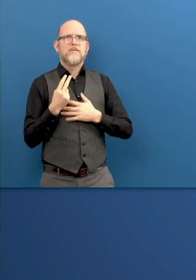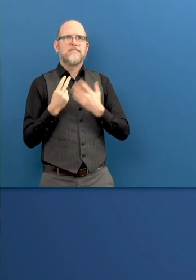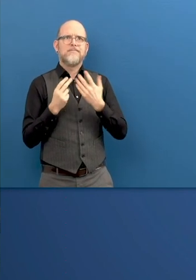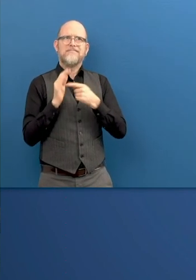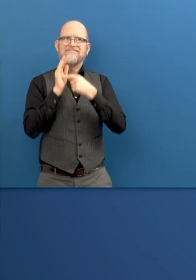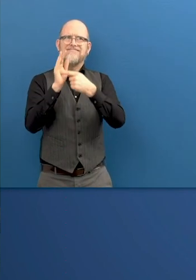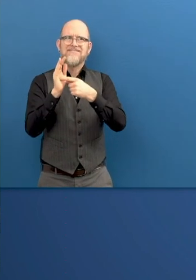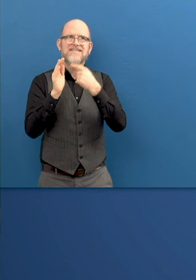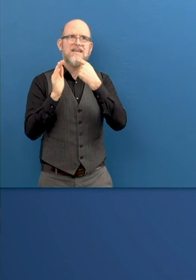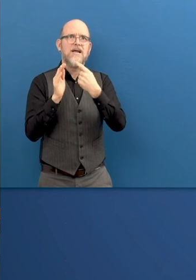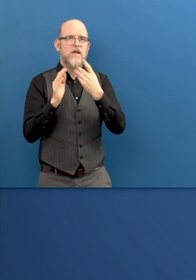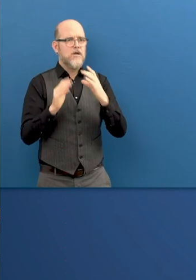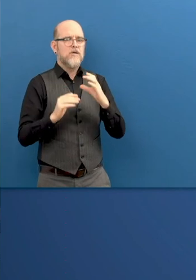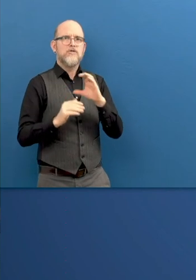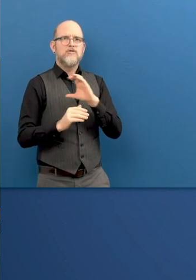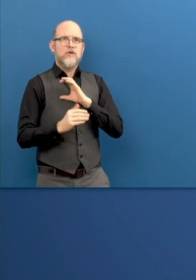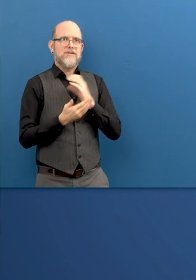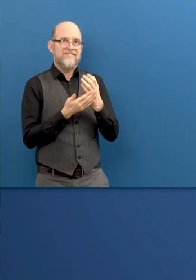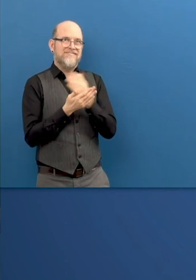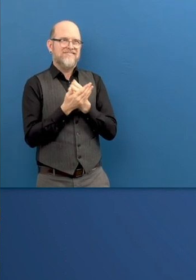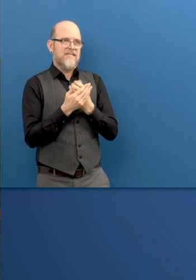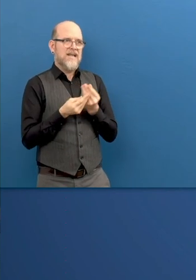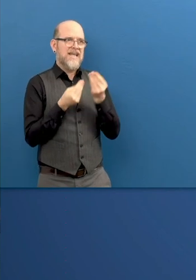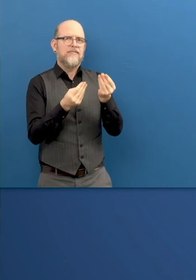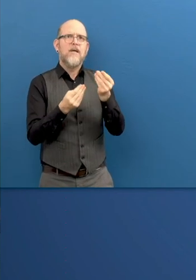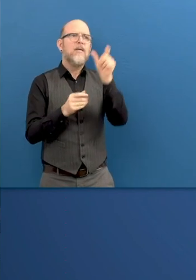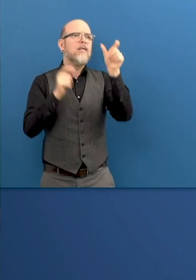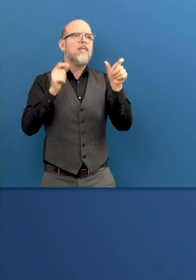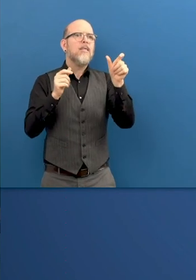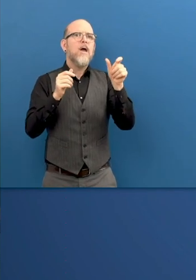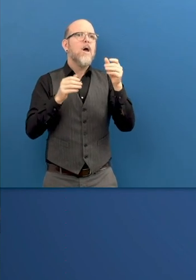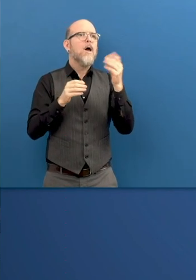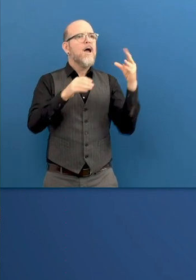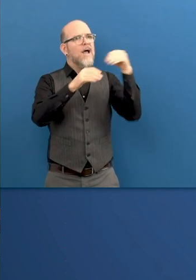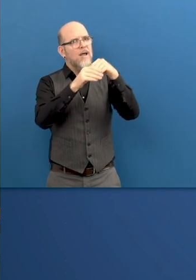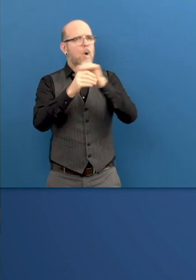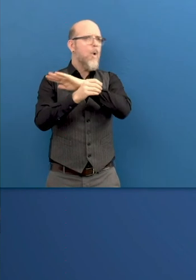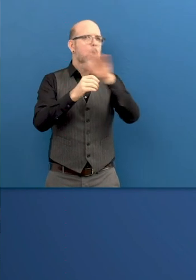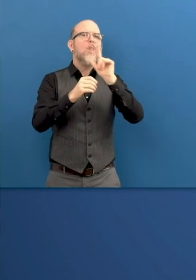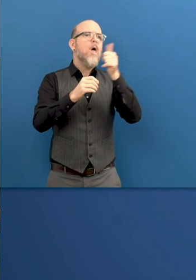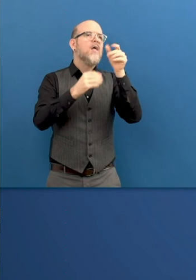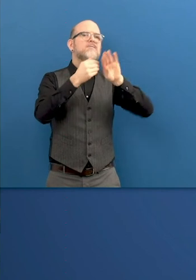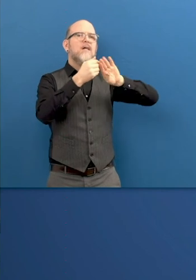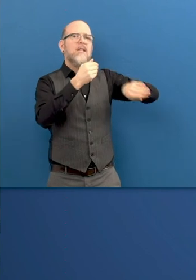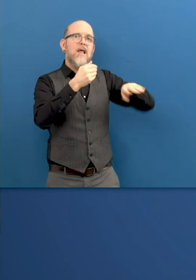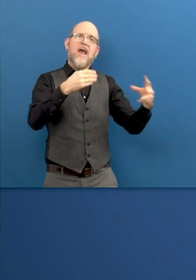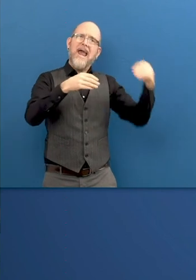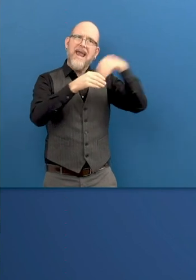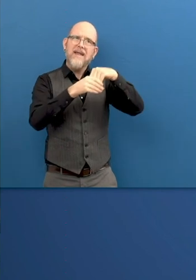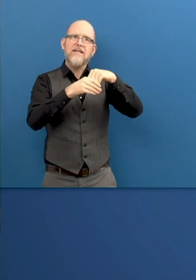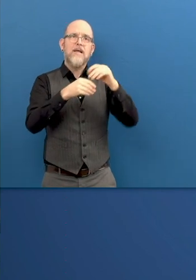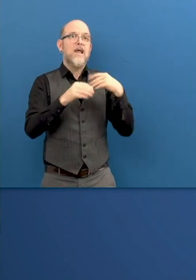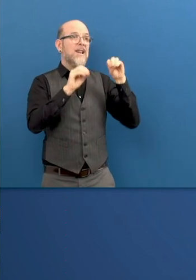teachers in order to provide them with the accessibility tools that they need to work with students with disabilities.